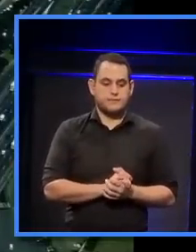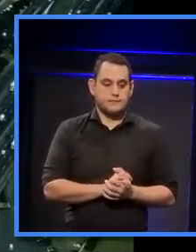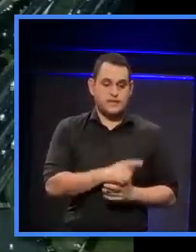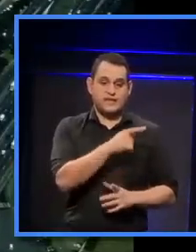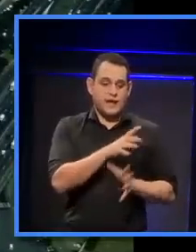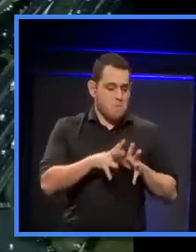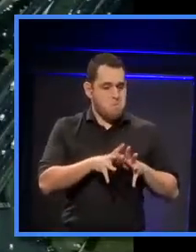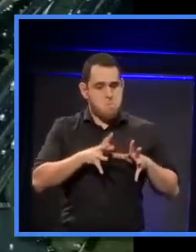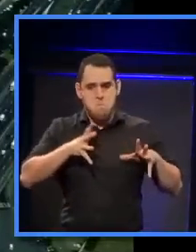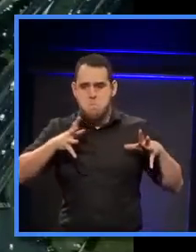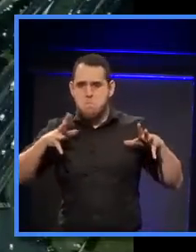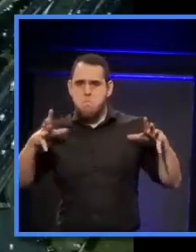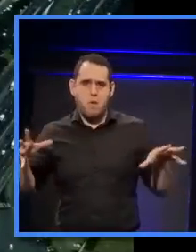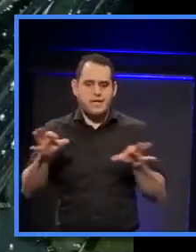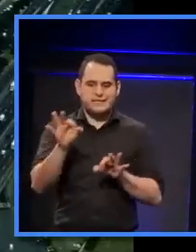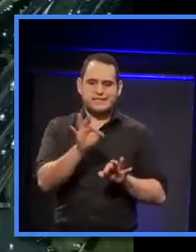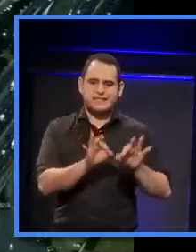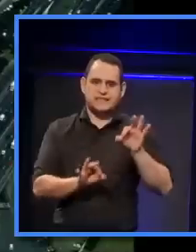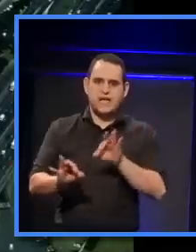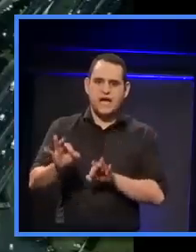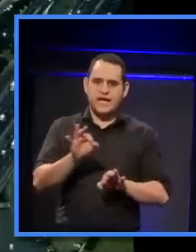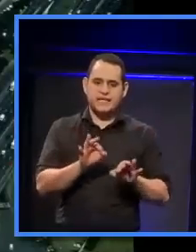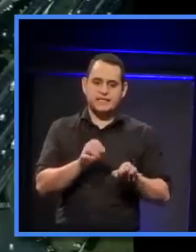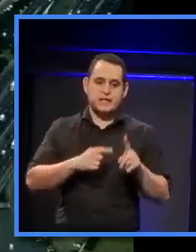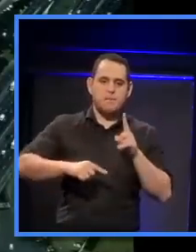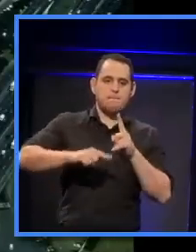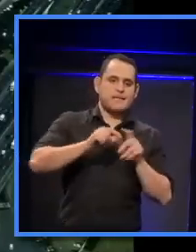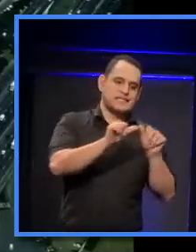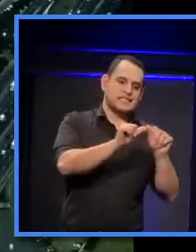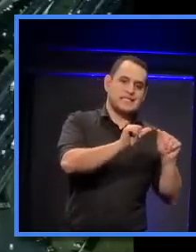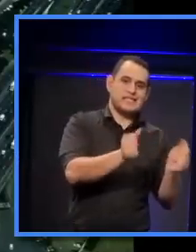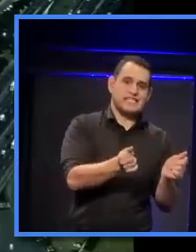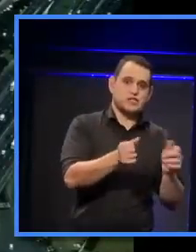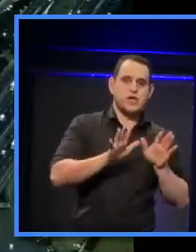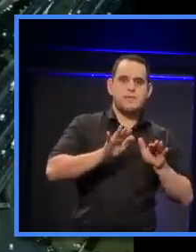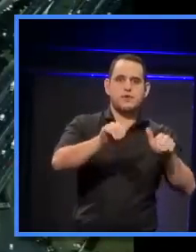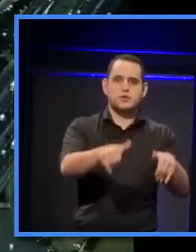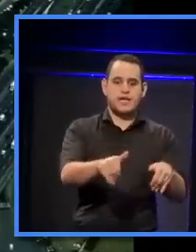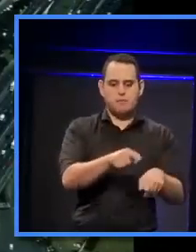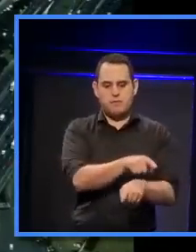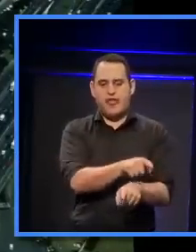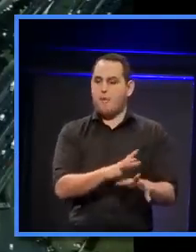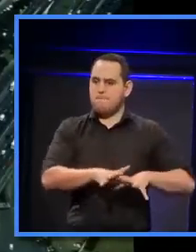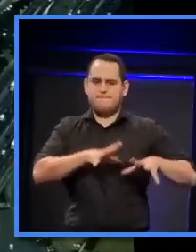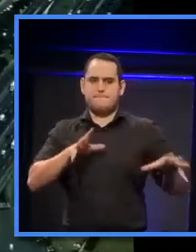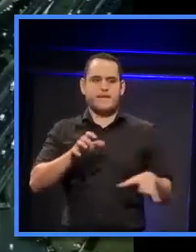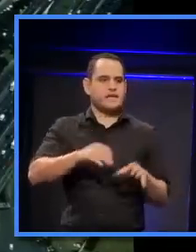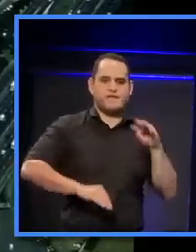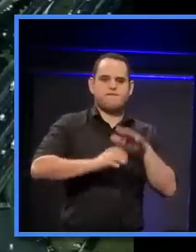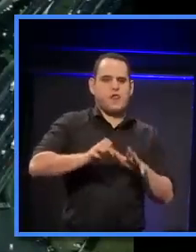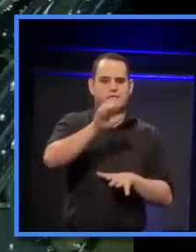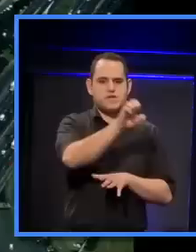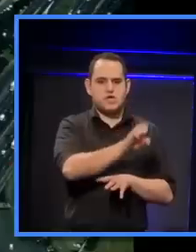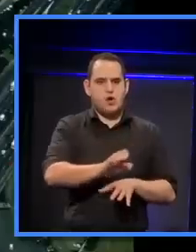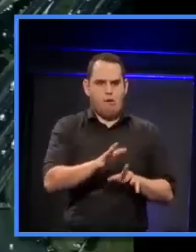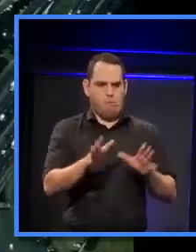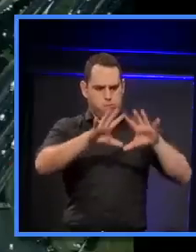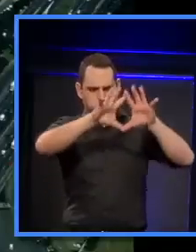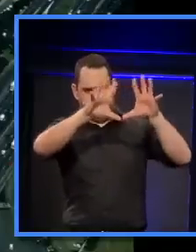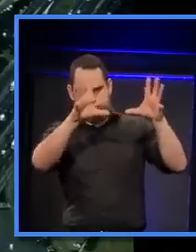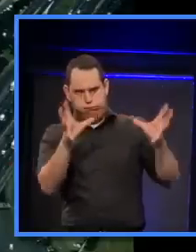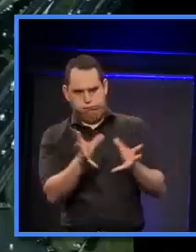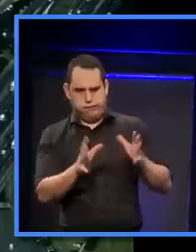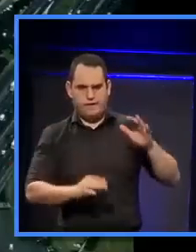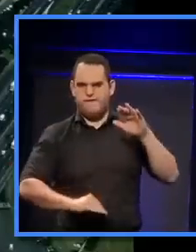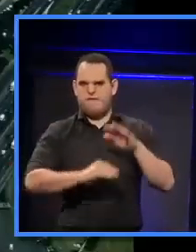largest science and industry museum in Europe. And here we have